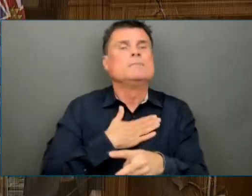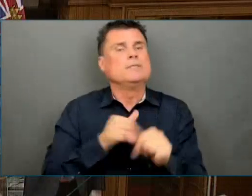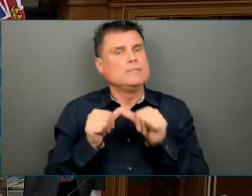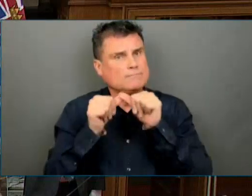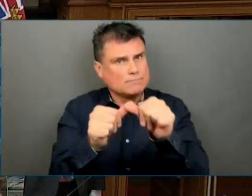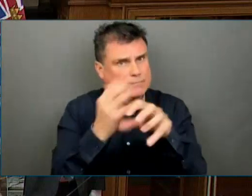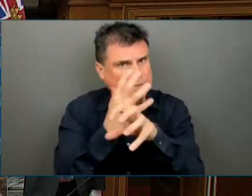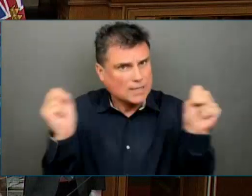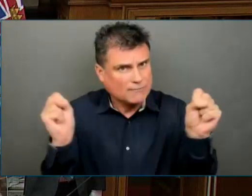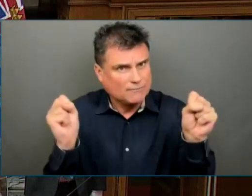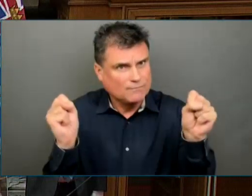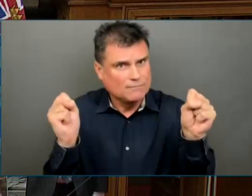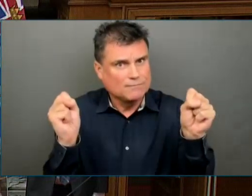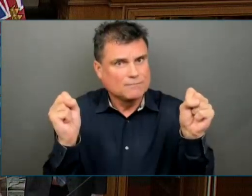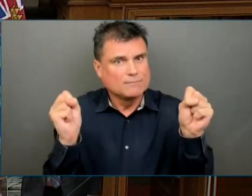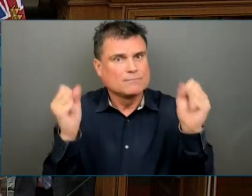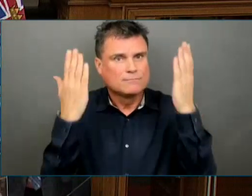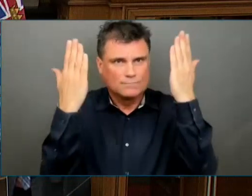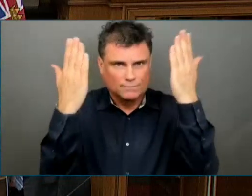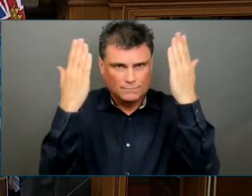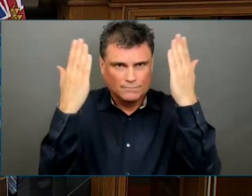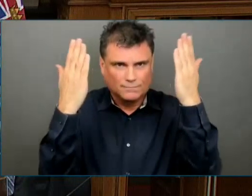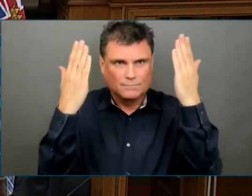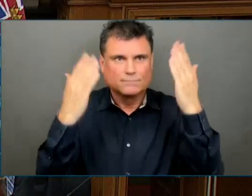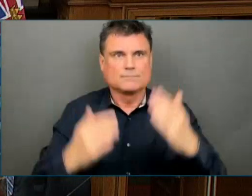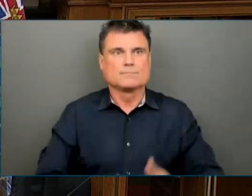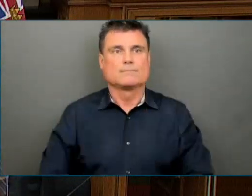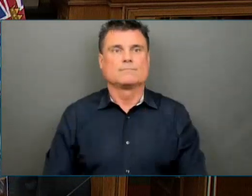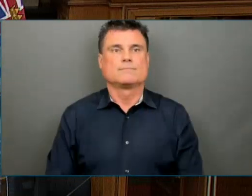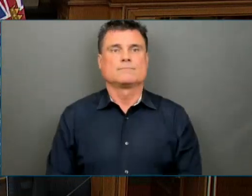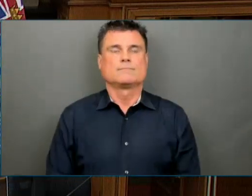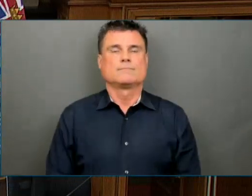All right. right. right.